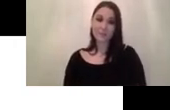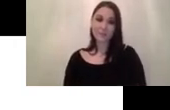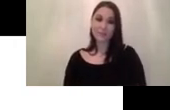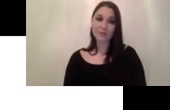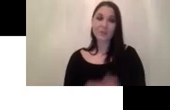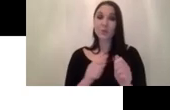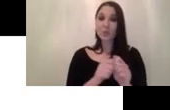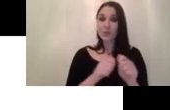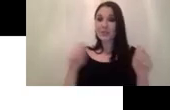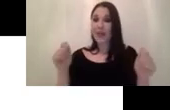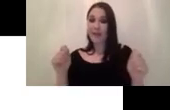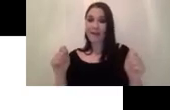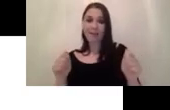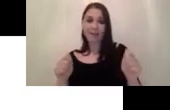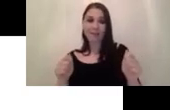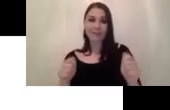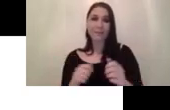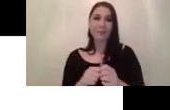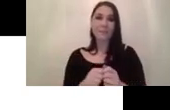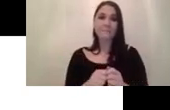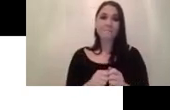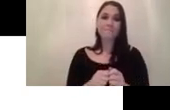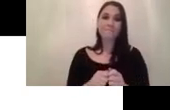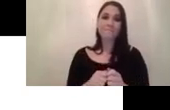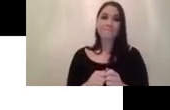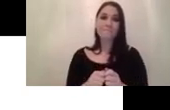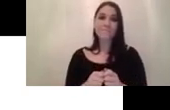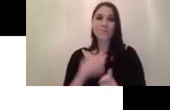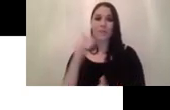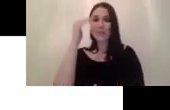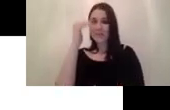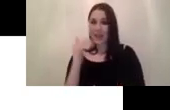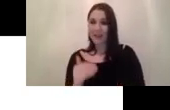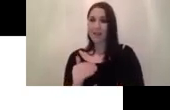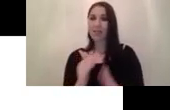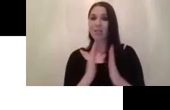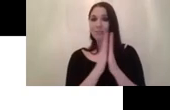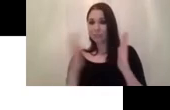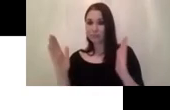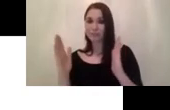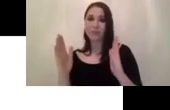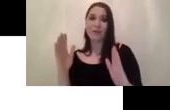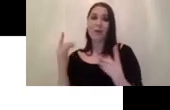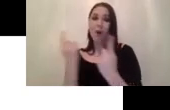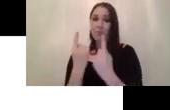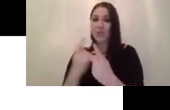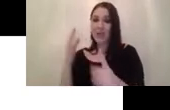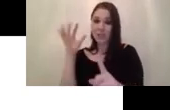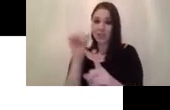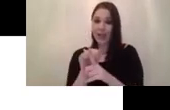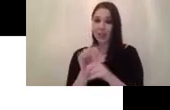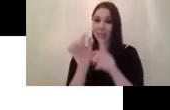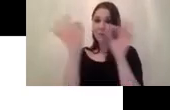is a specific compound scaling method proposed for object detection framework